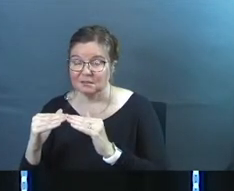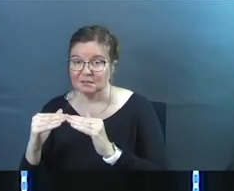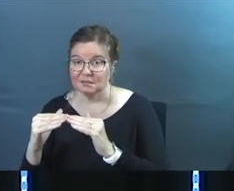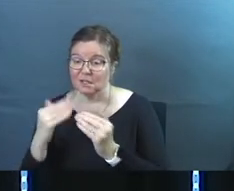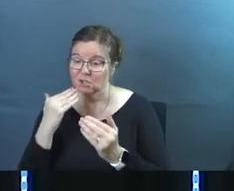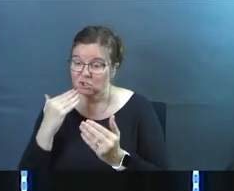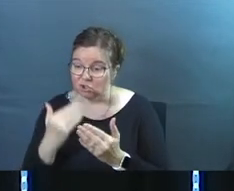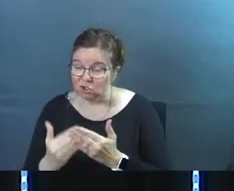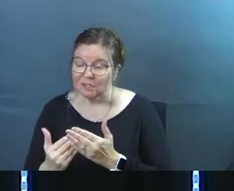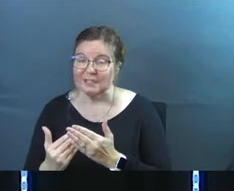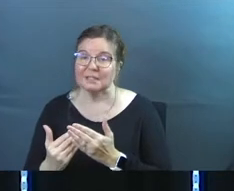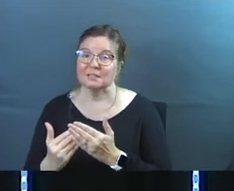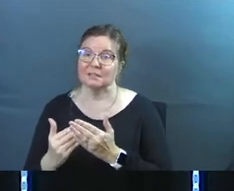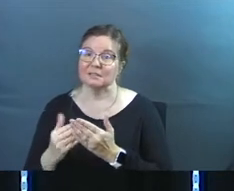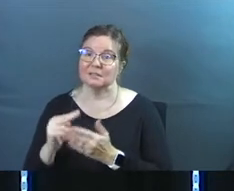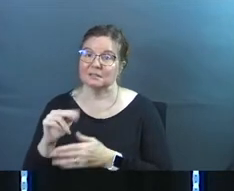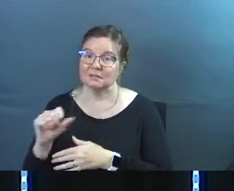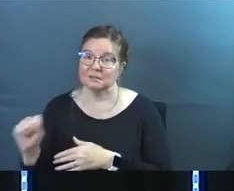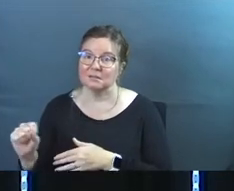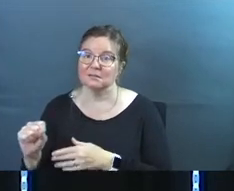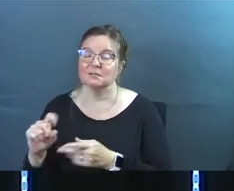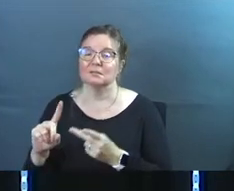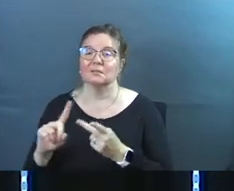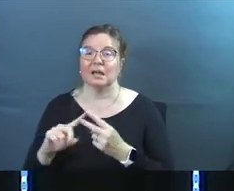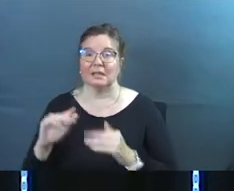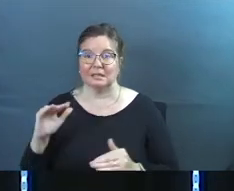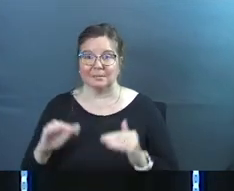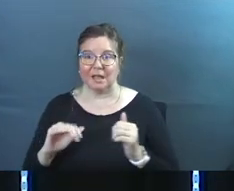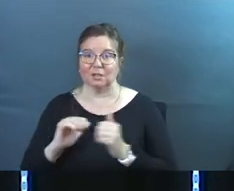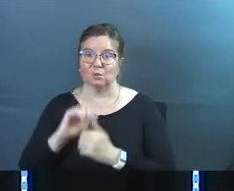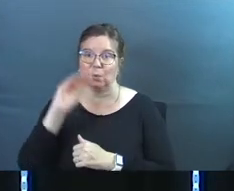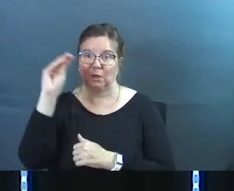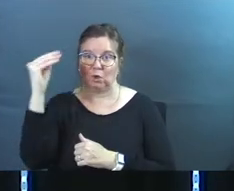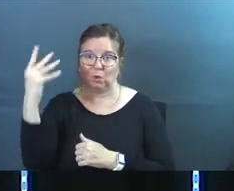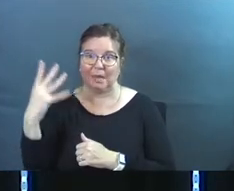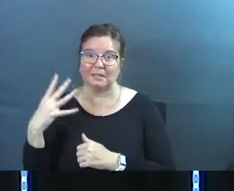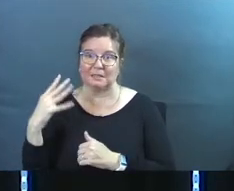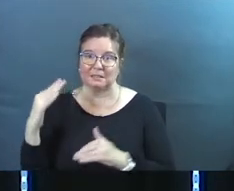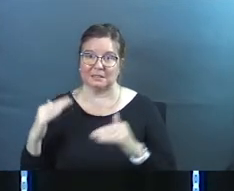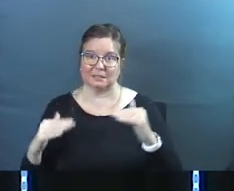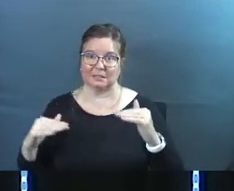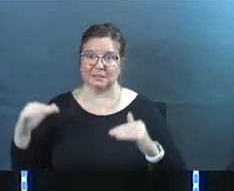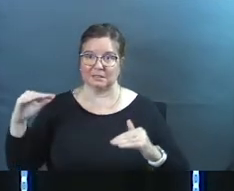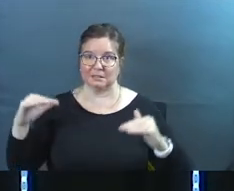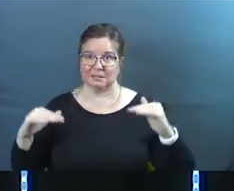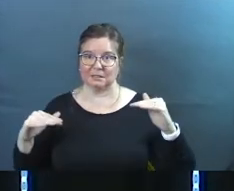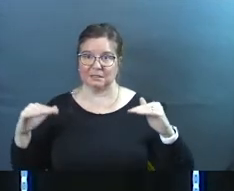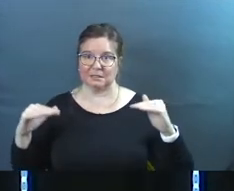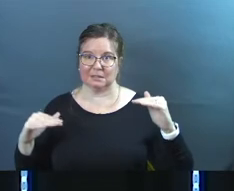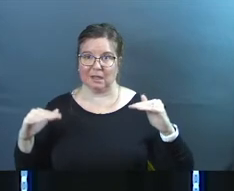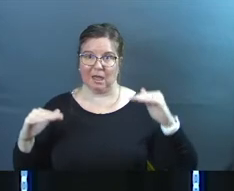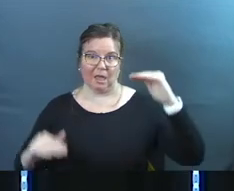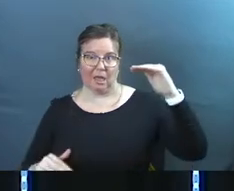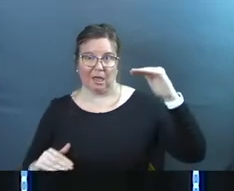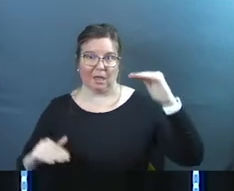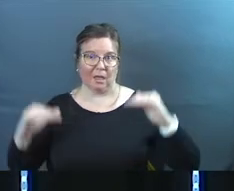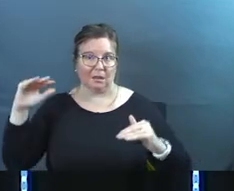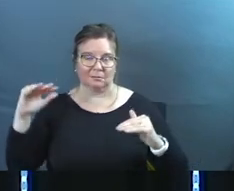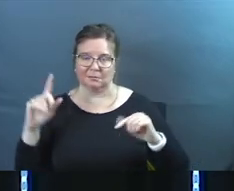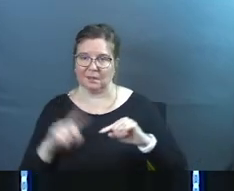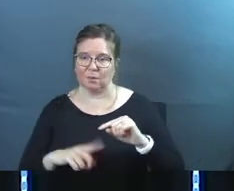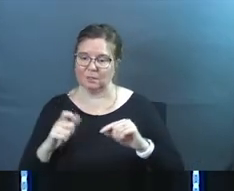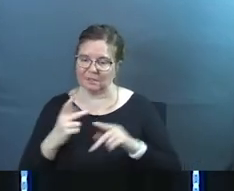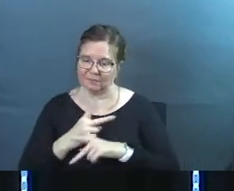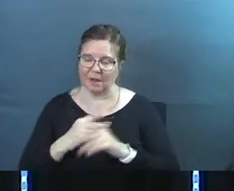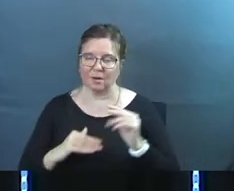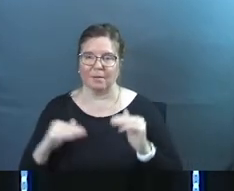it's goodness and then it needs to be balanced with grace we need to figure out how to balance that with grace as we do that